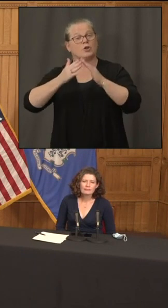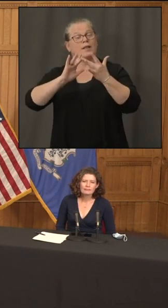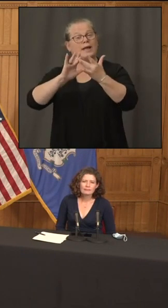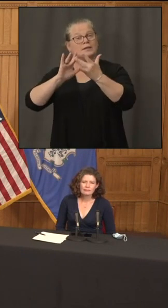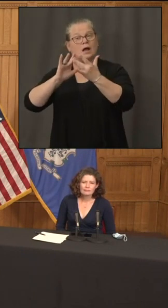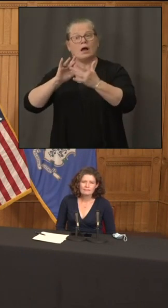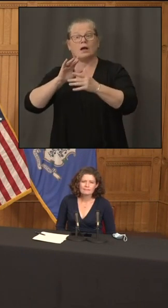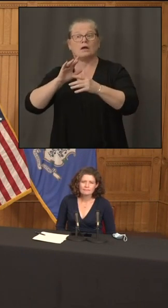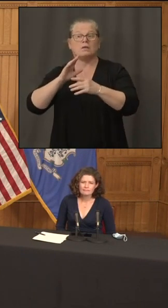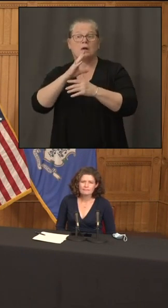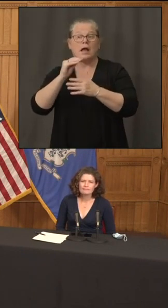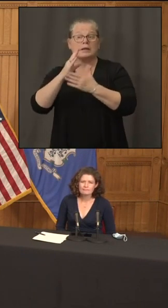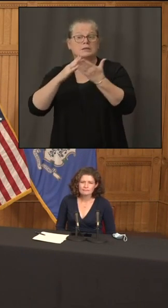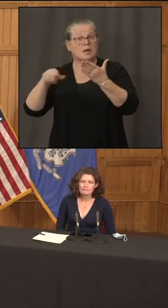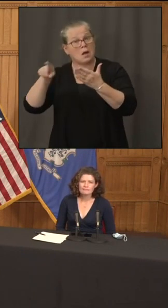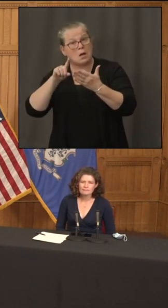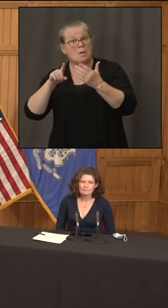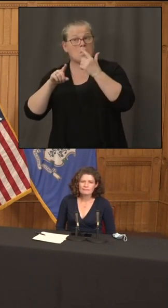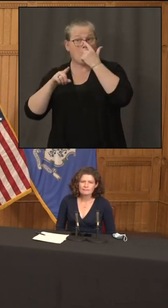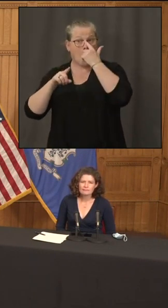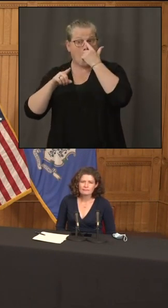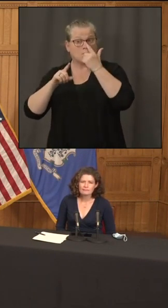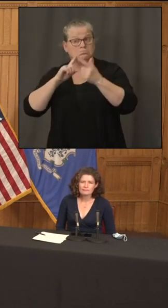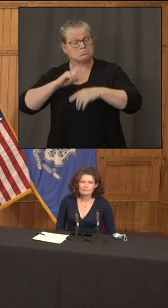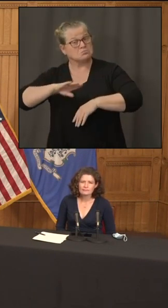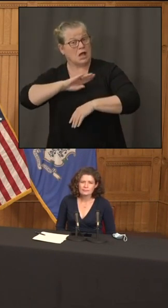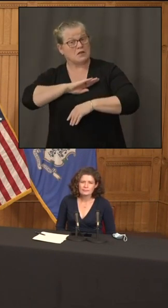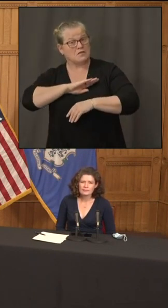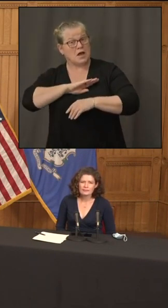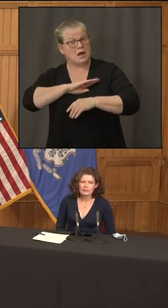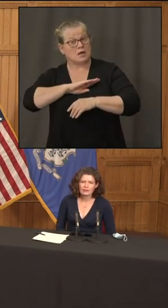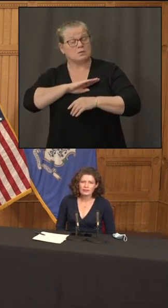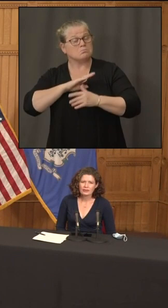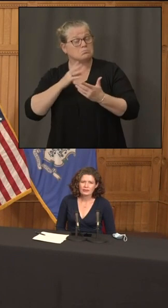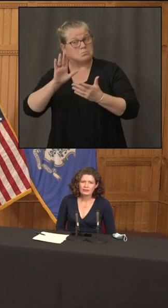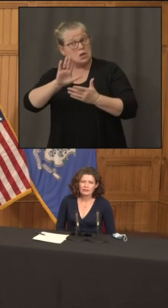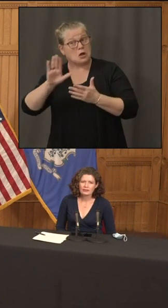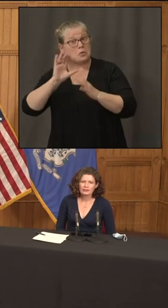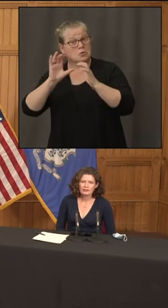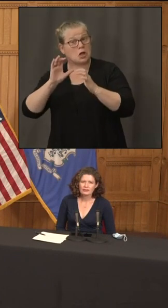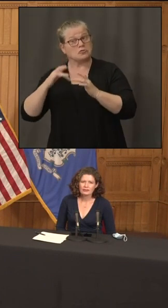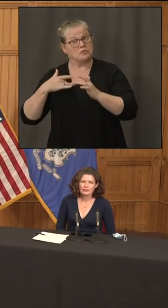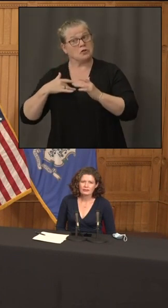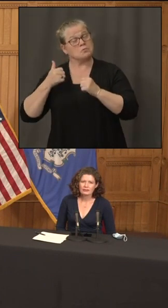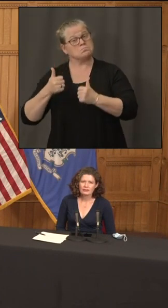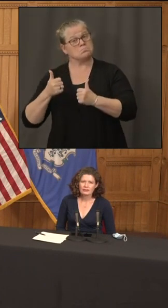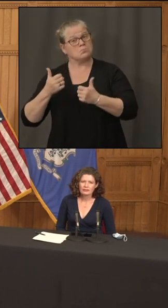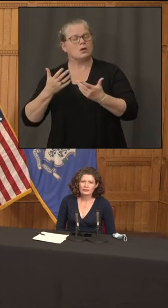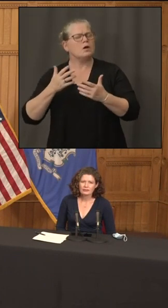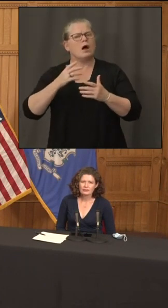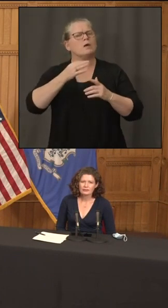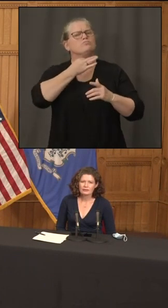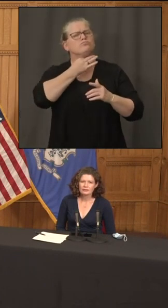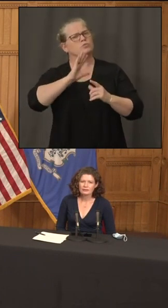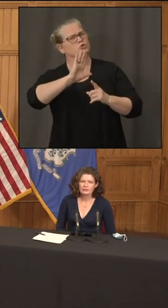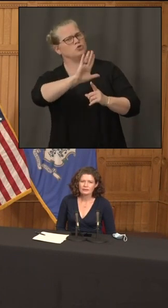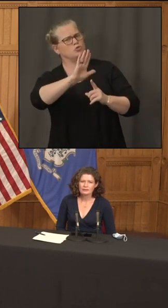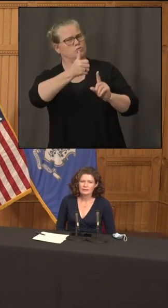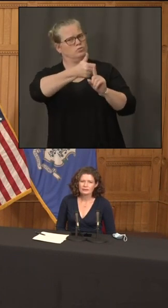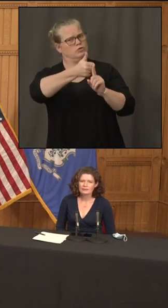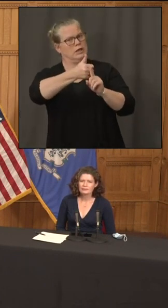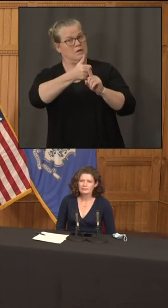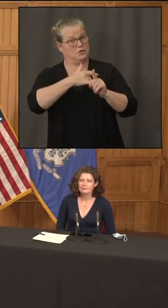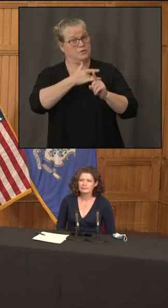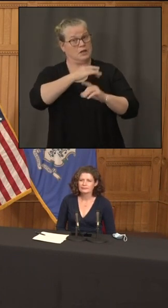satisfied with their communication um what are you hearing are you satisfied with eversource's communication with state agencies and municipal leaders